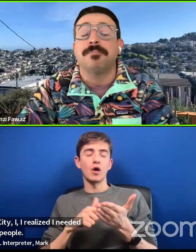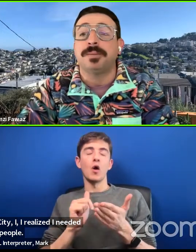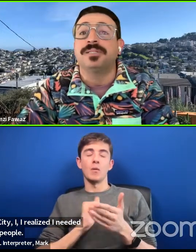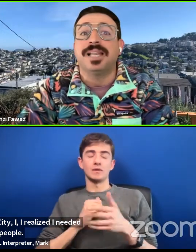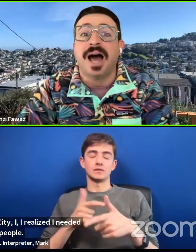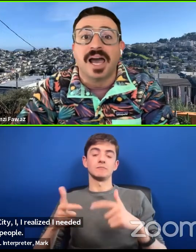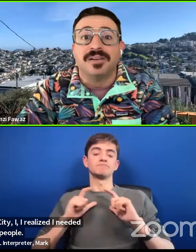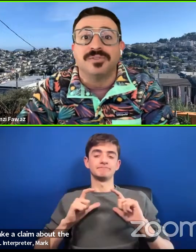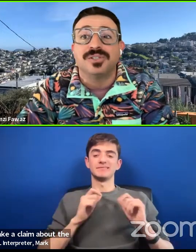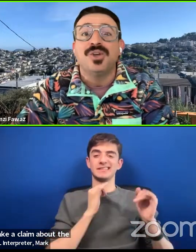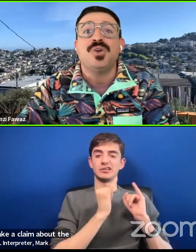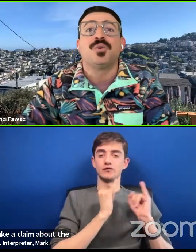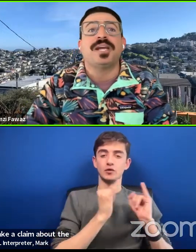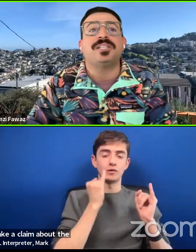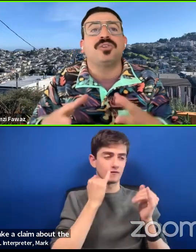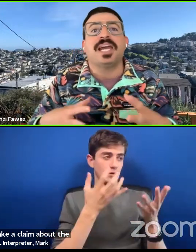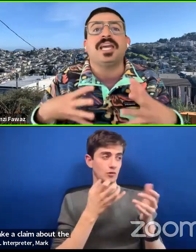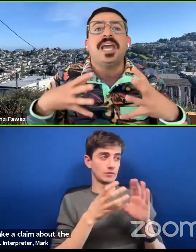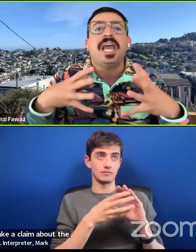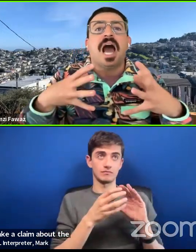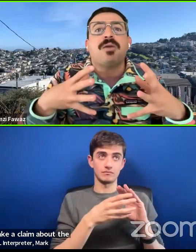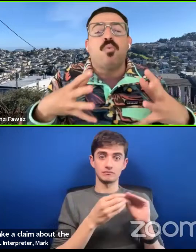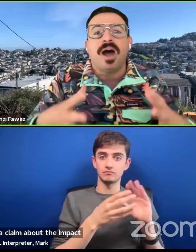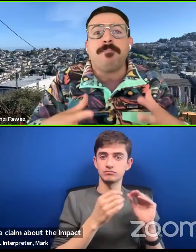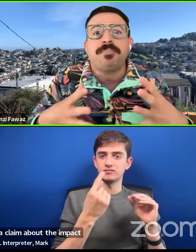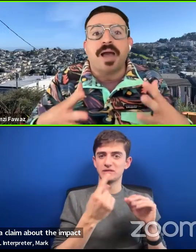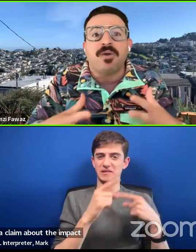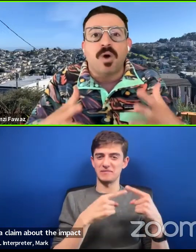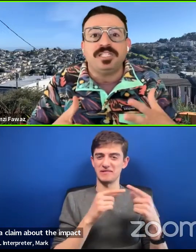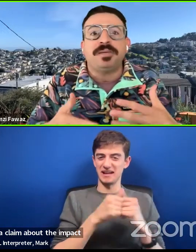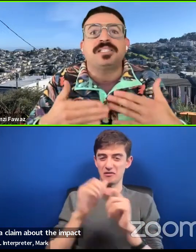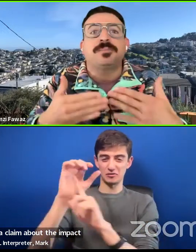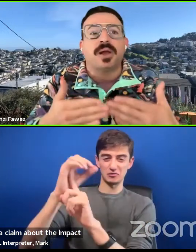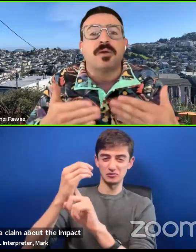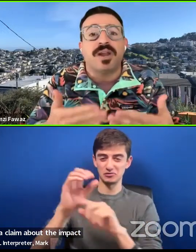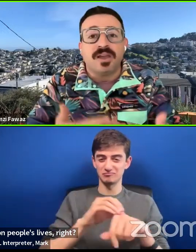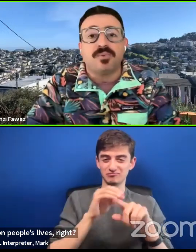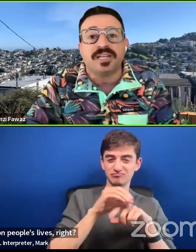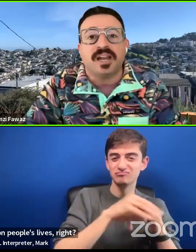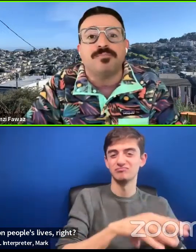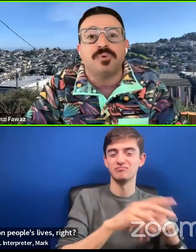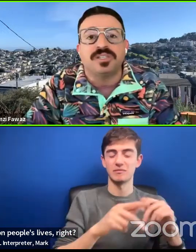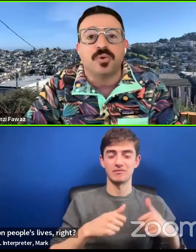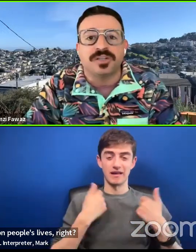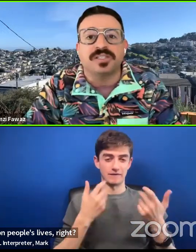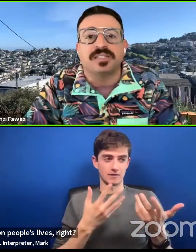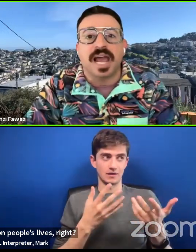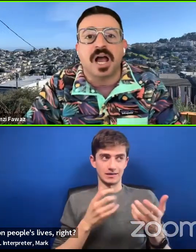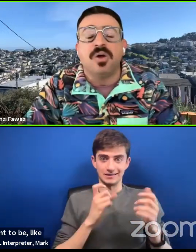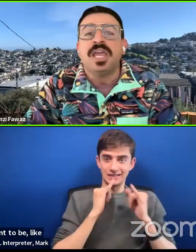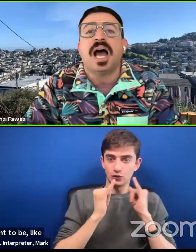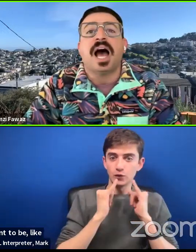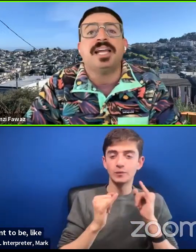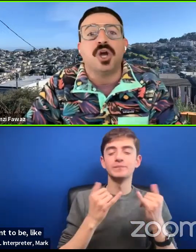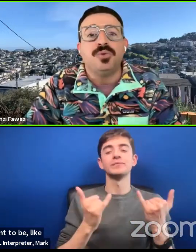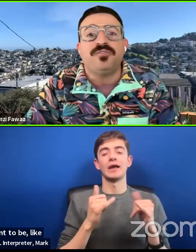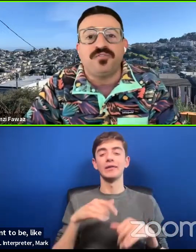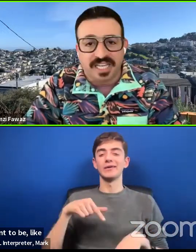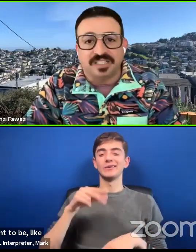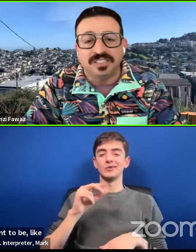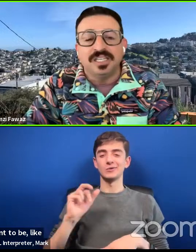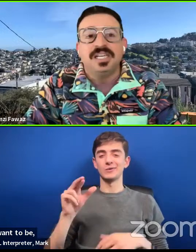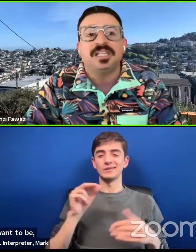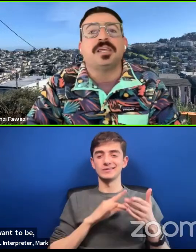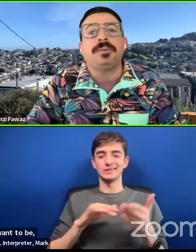cultural object had on people's lives, right? So like, I want, I want to be surprised, like when I read a lot of books in queer studies now, I